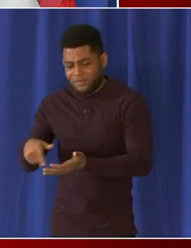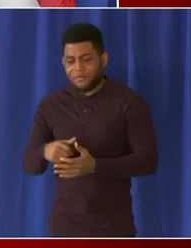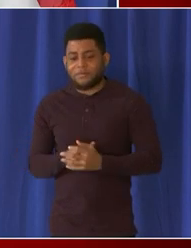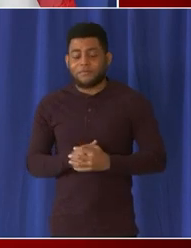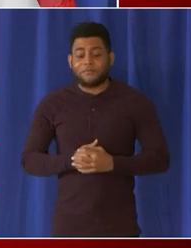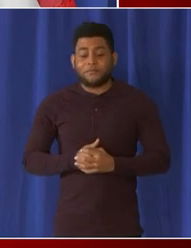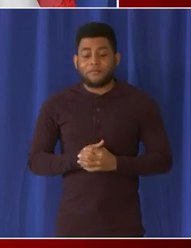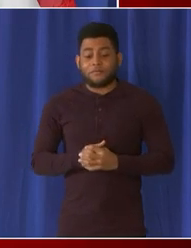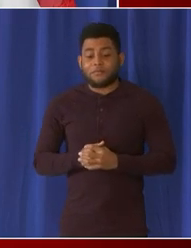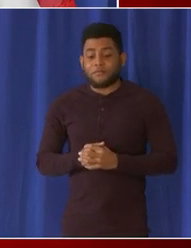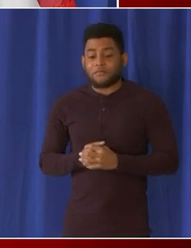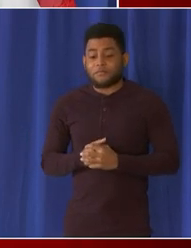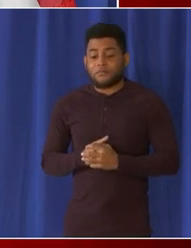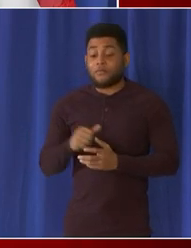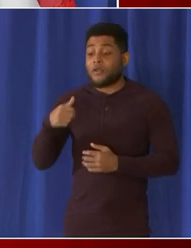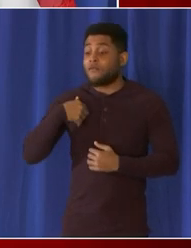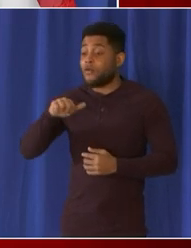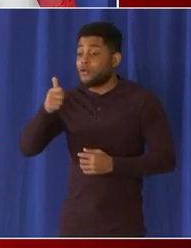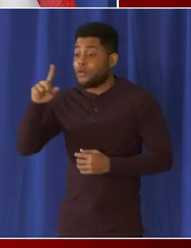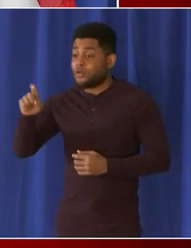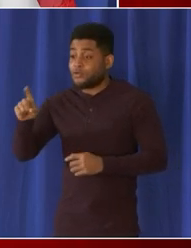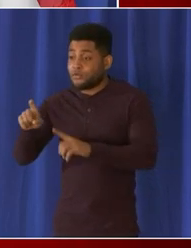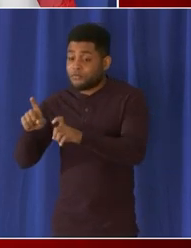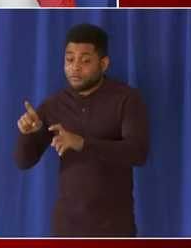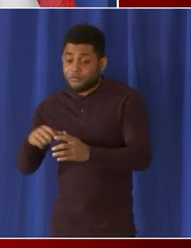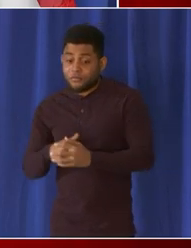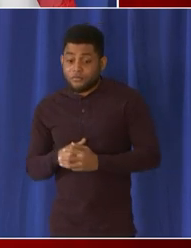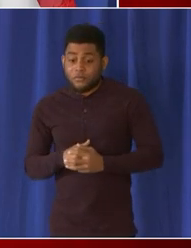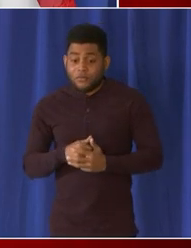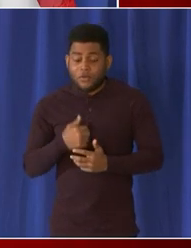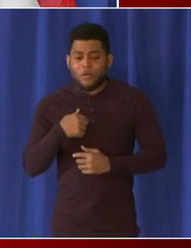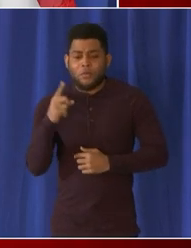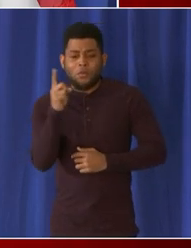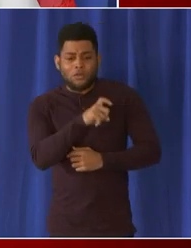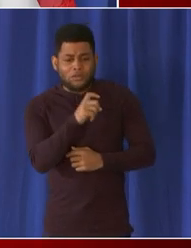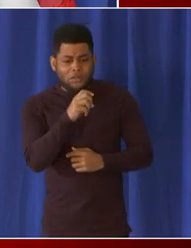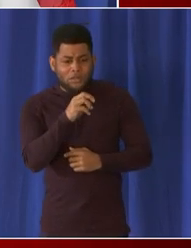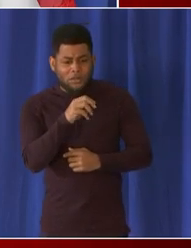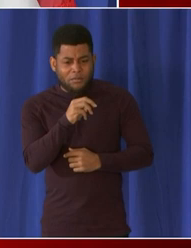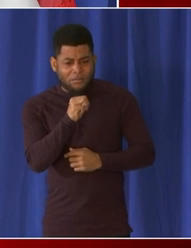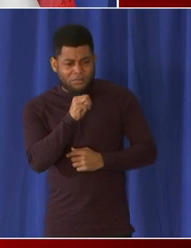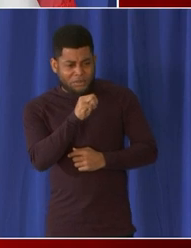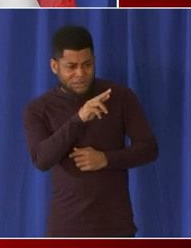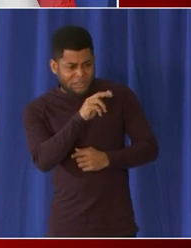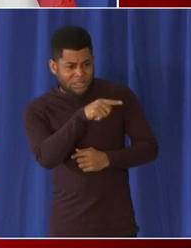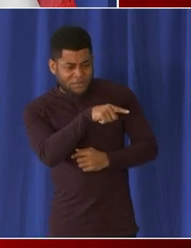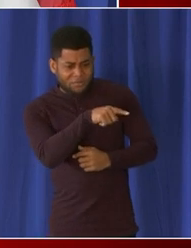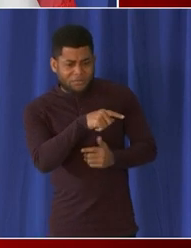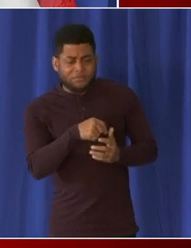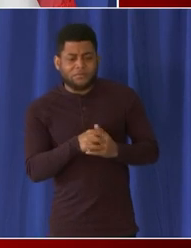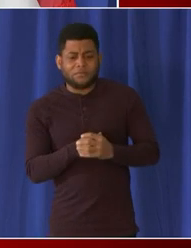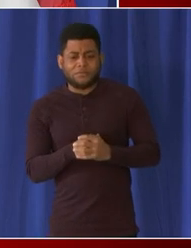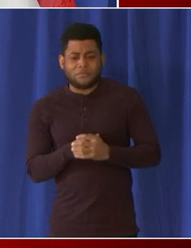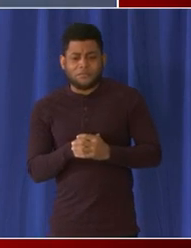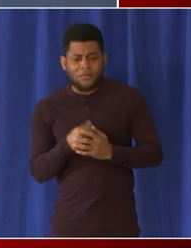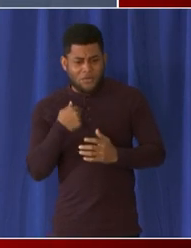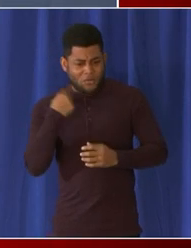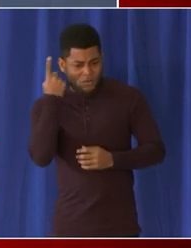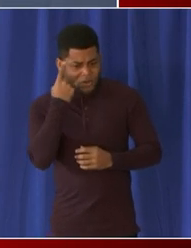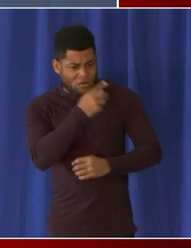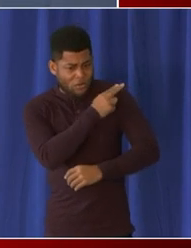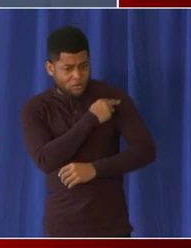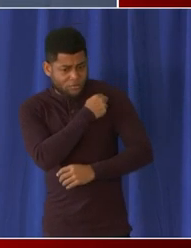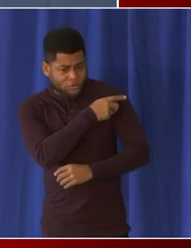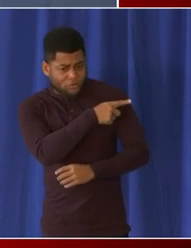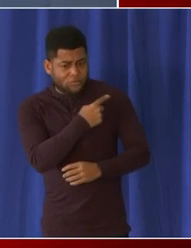yes sam um question for uh for mr ashley um the hospitals it seems to me 85